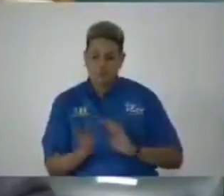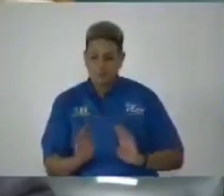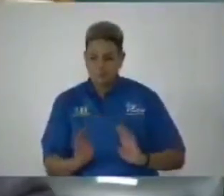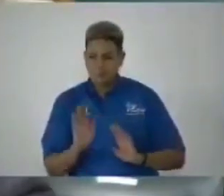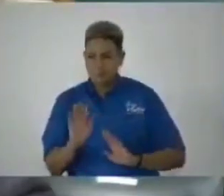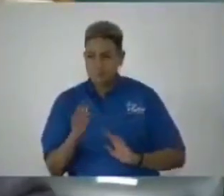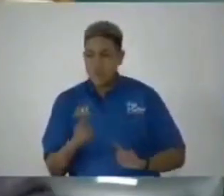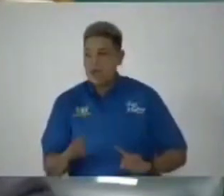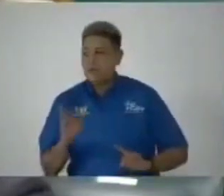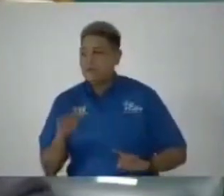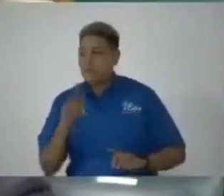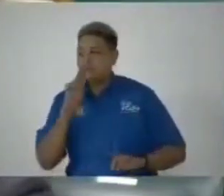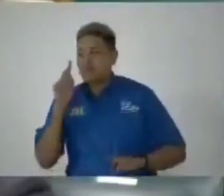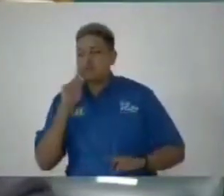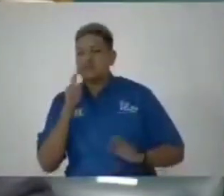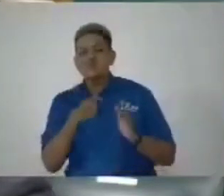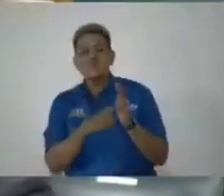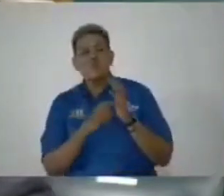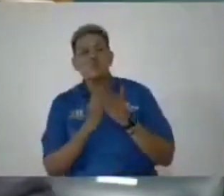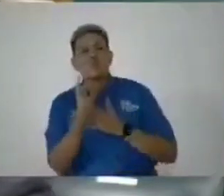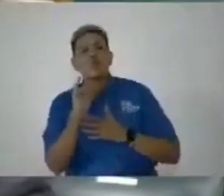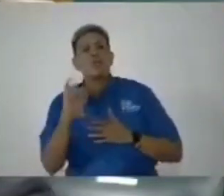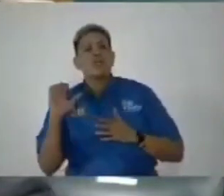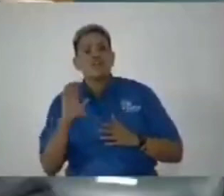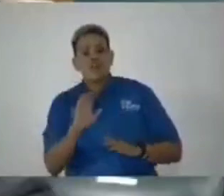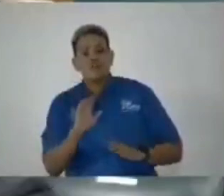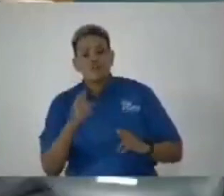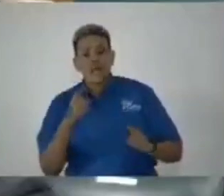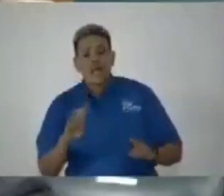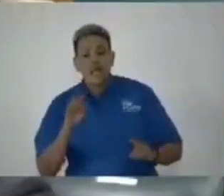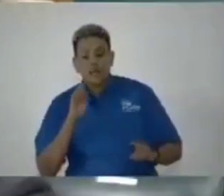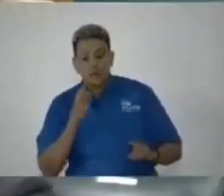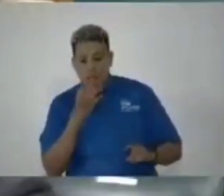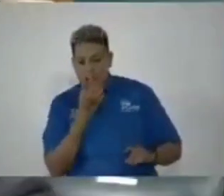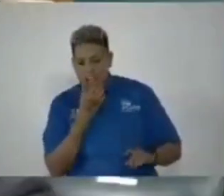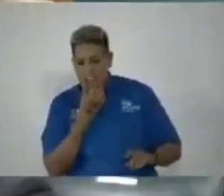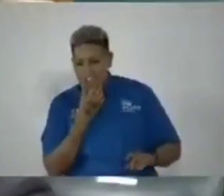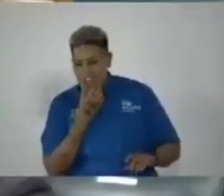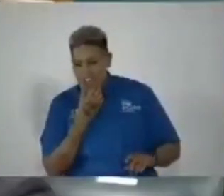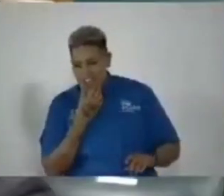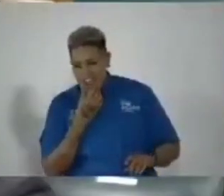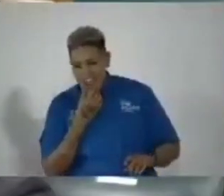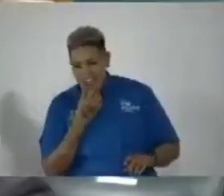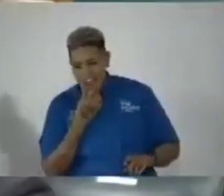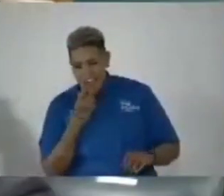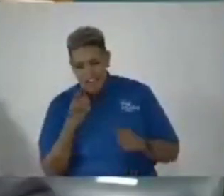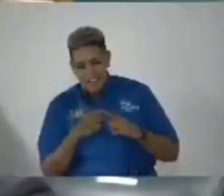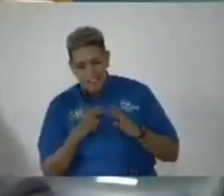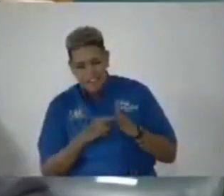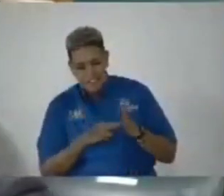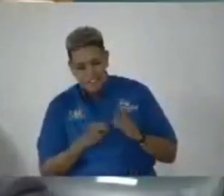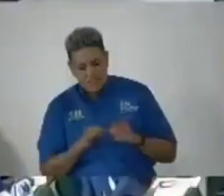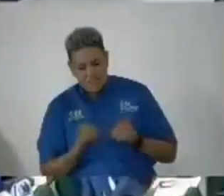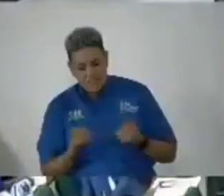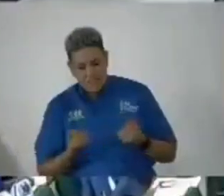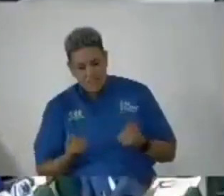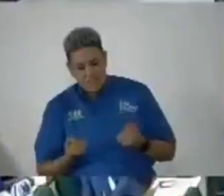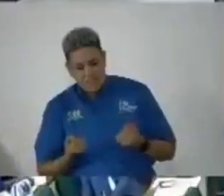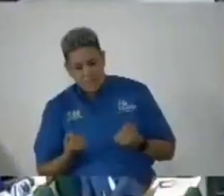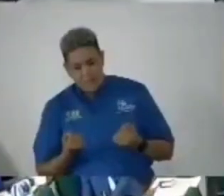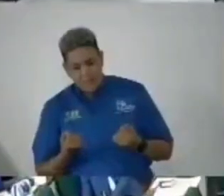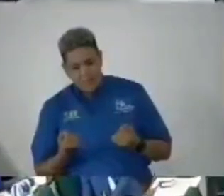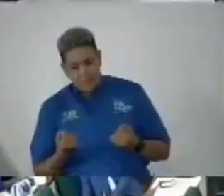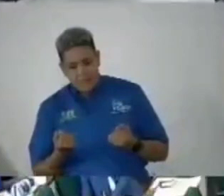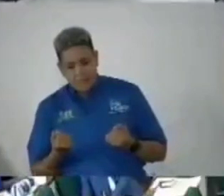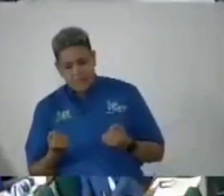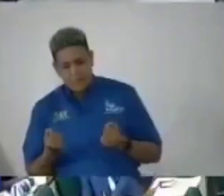that was being requested by the Integrity Commission to be signed in April by journalists. And a of order, Speaker, with